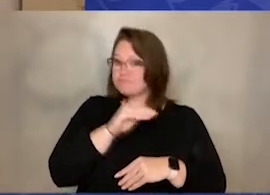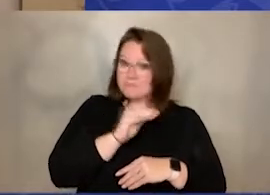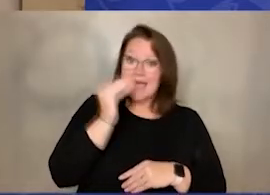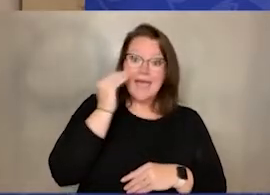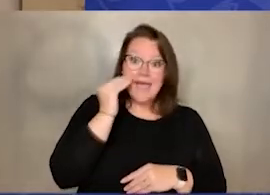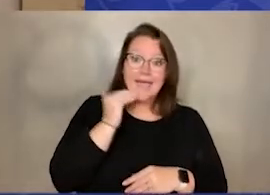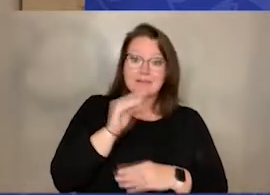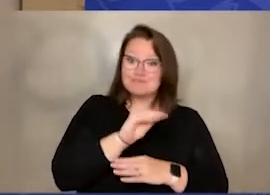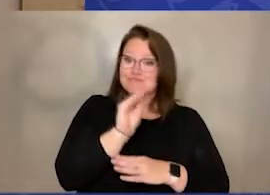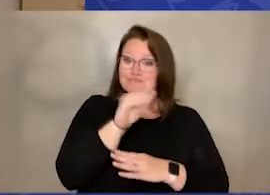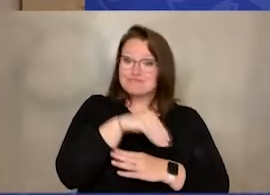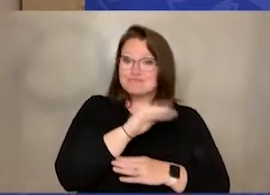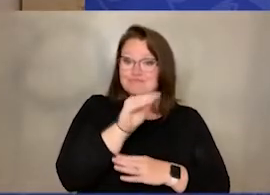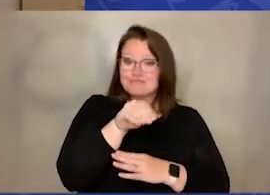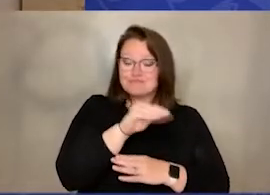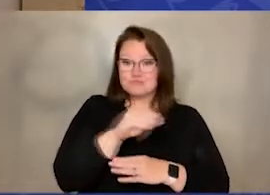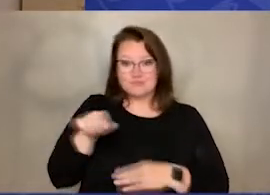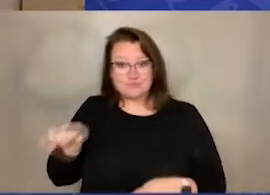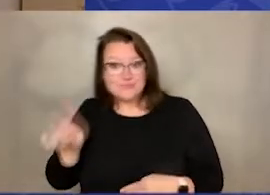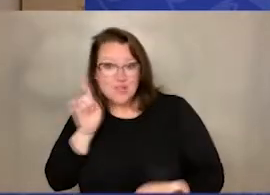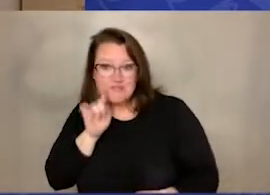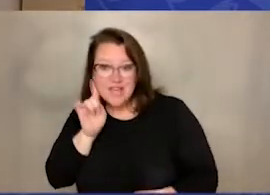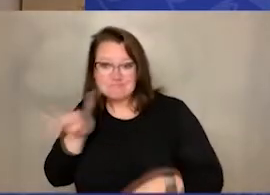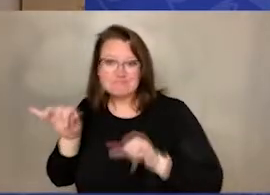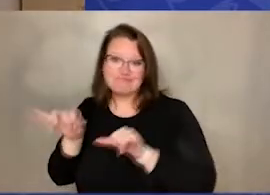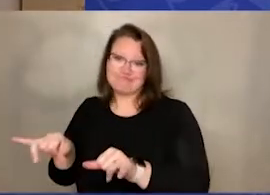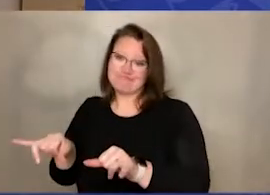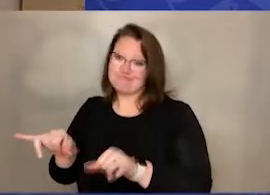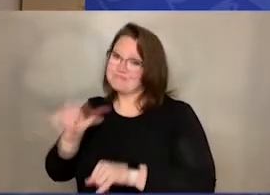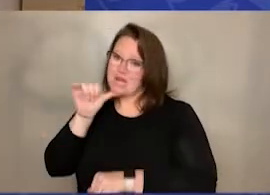And the stuffed guinea pig does not move.